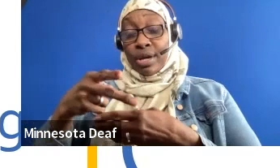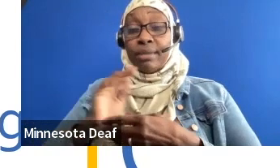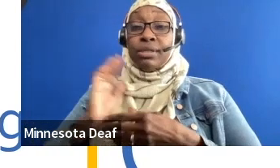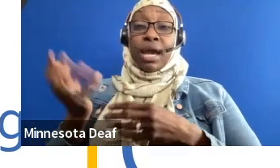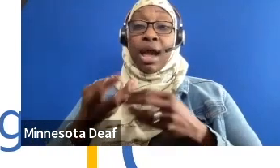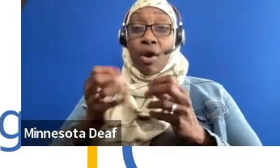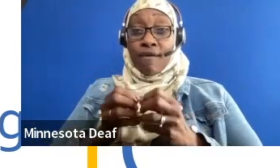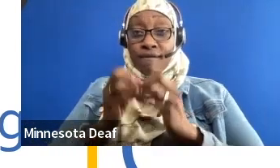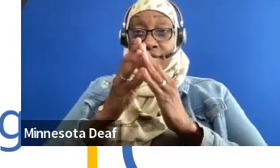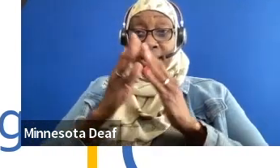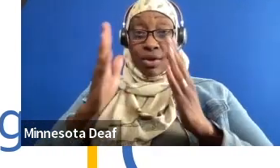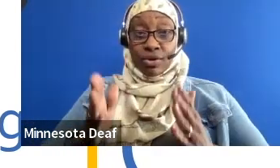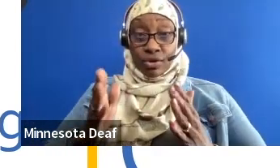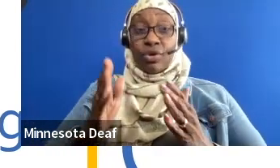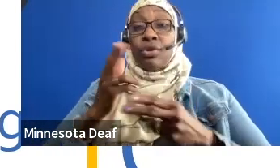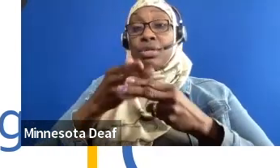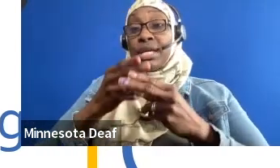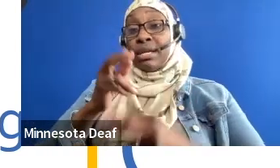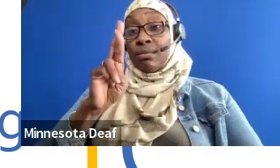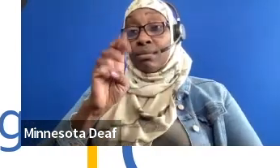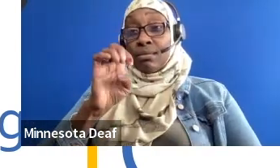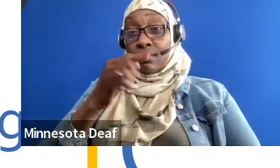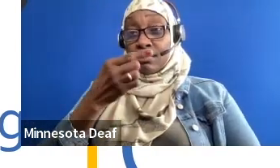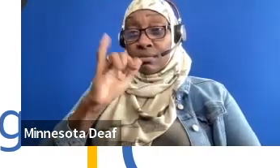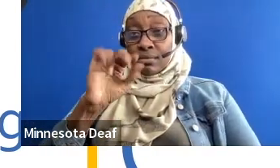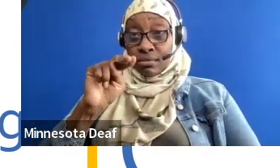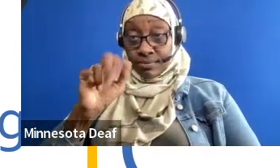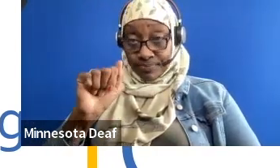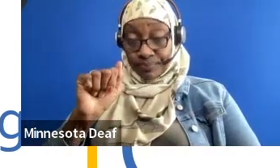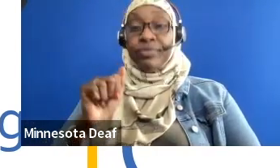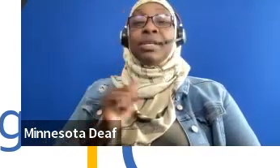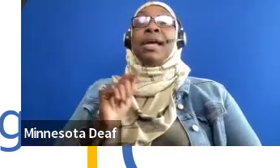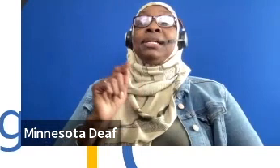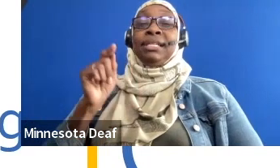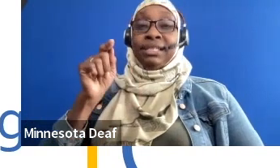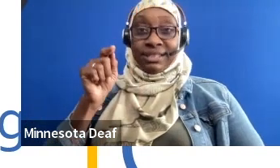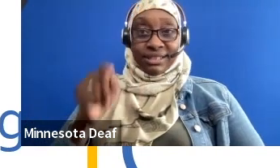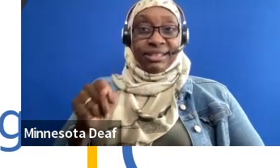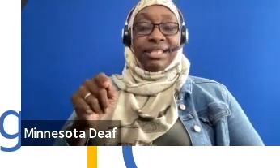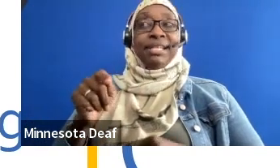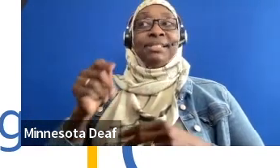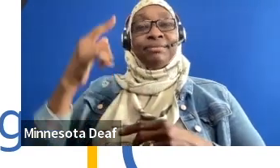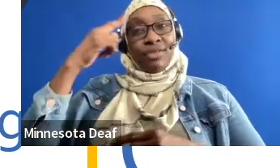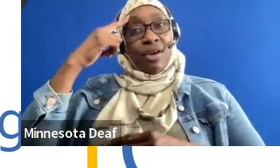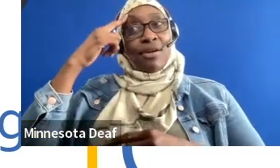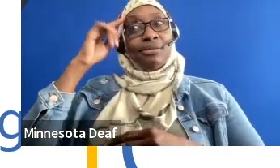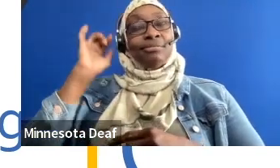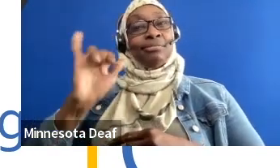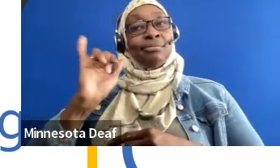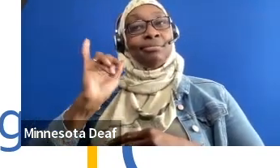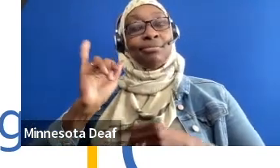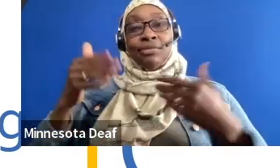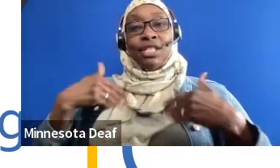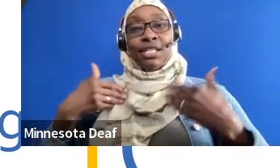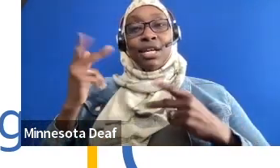came up with this idea that, like, youths of disabilities need to work with adults with disabilities. So we were founded in